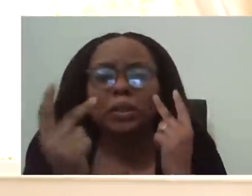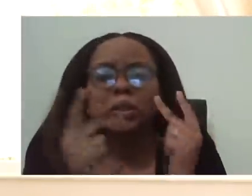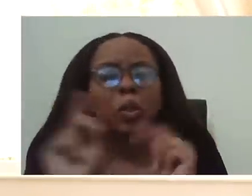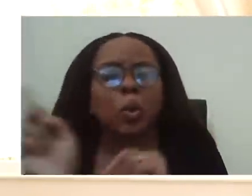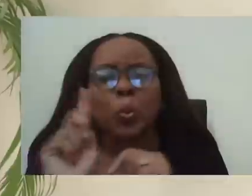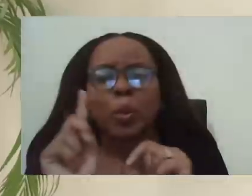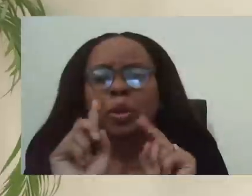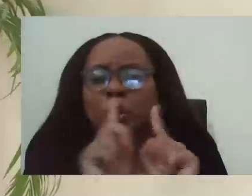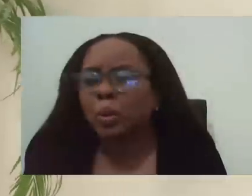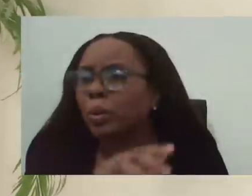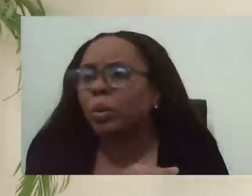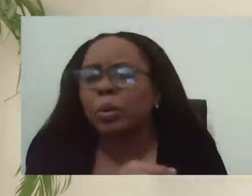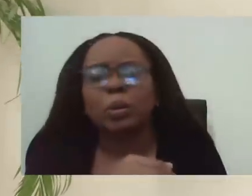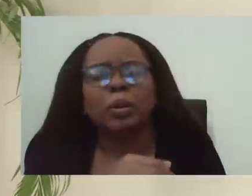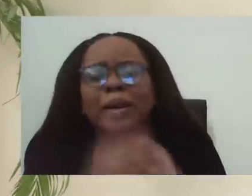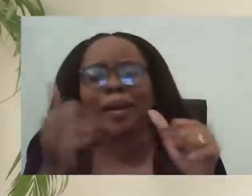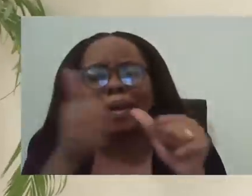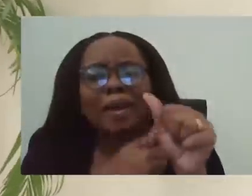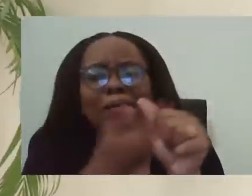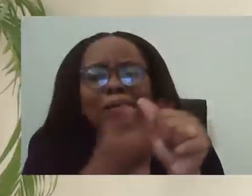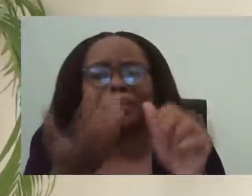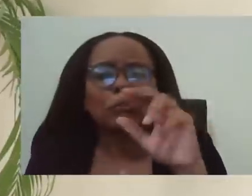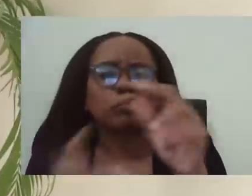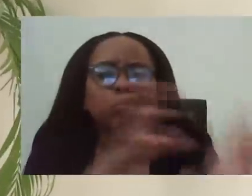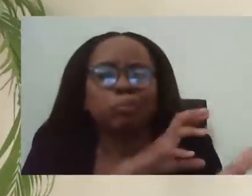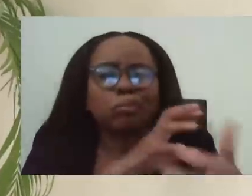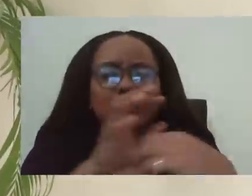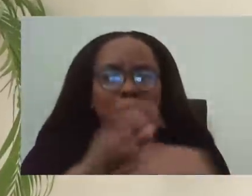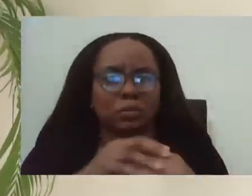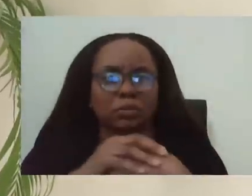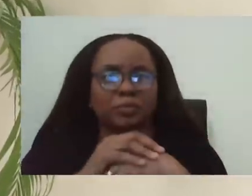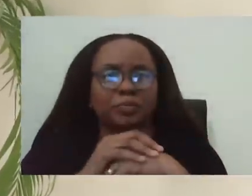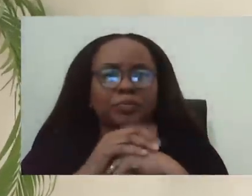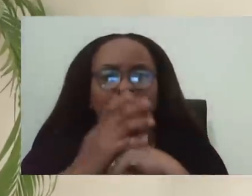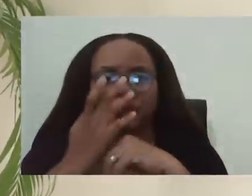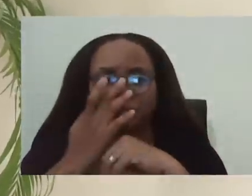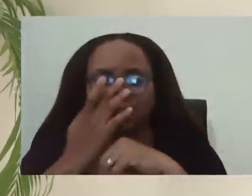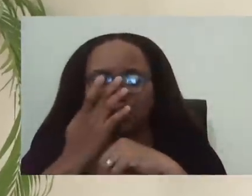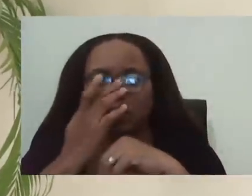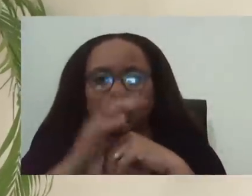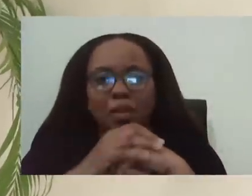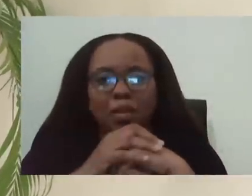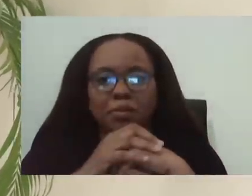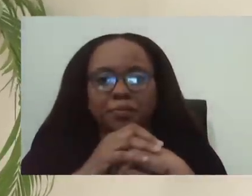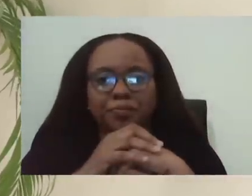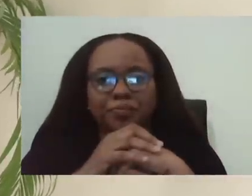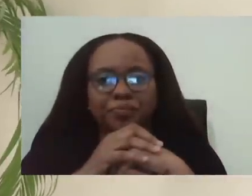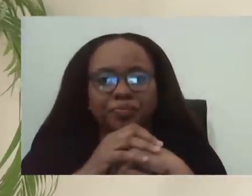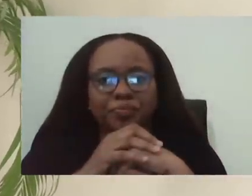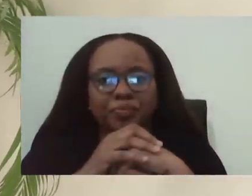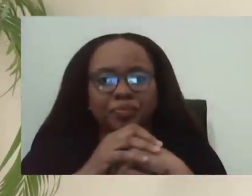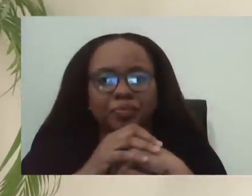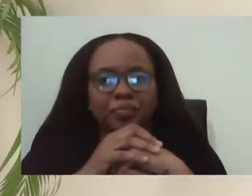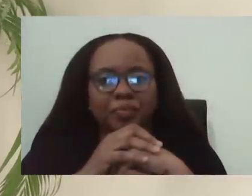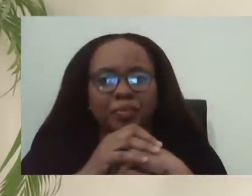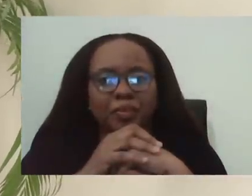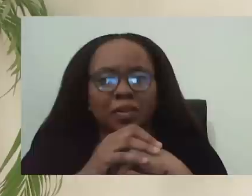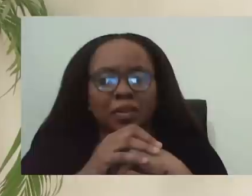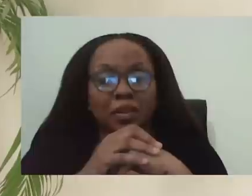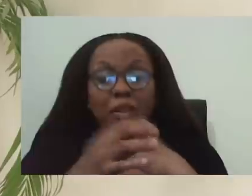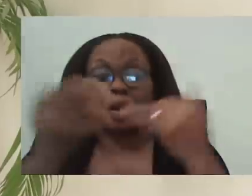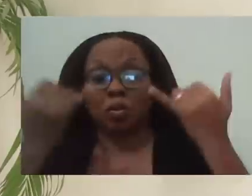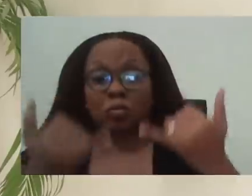I, I can't cover up the fact that it's, it's challenging right now. Um, and, and it, it's hurtful because,